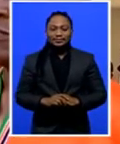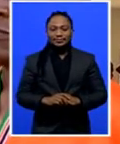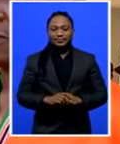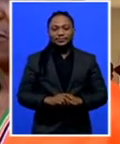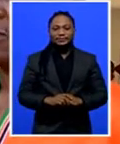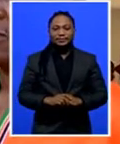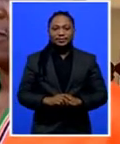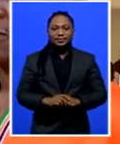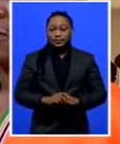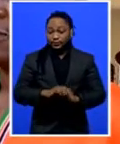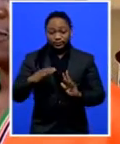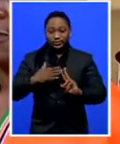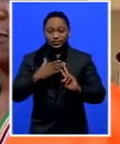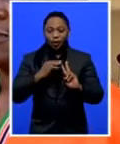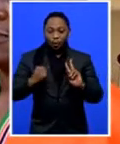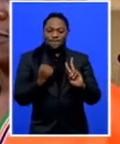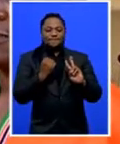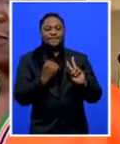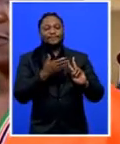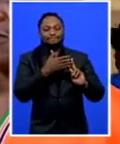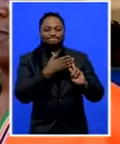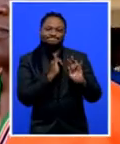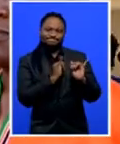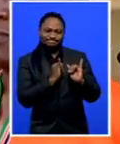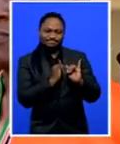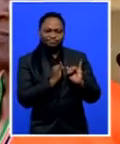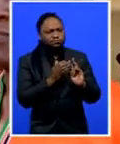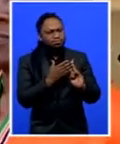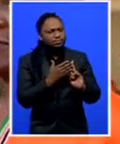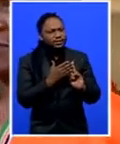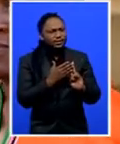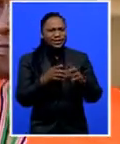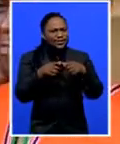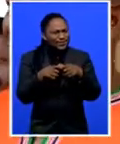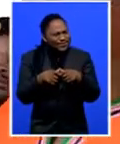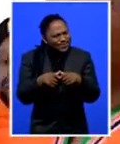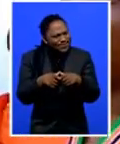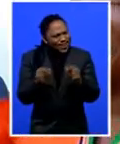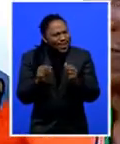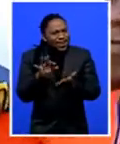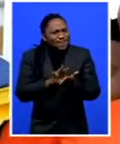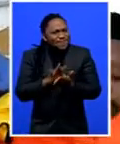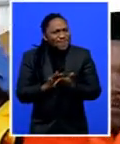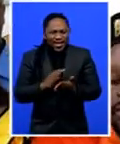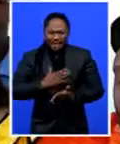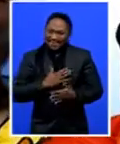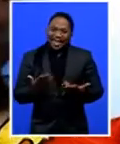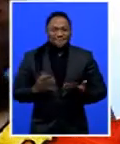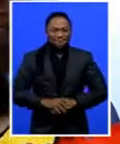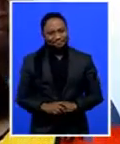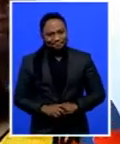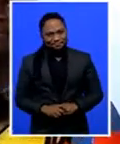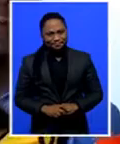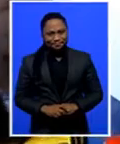to his wife, Zanele Magwaza Msibe. Ma'am, you've just completed voting. How do you feel?